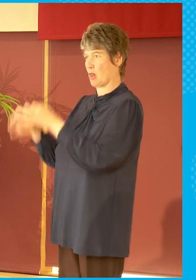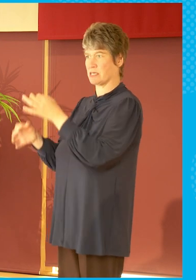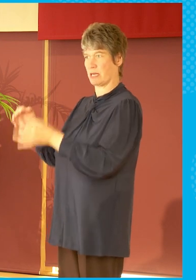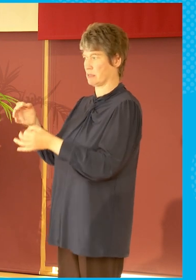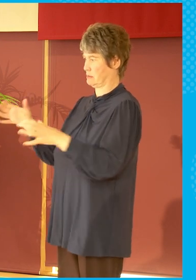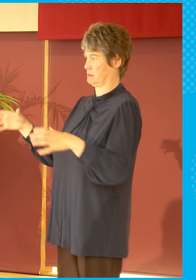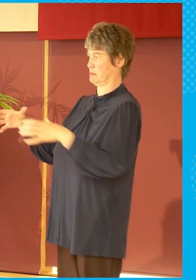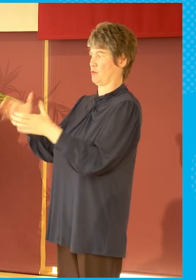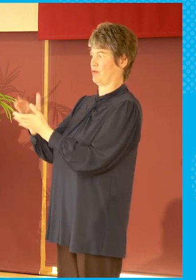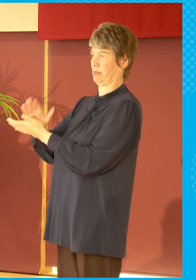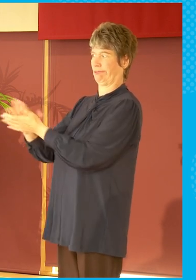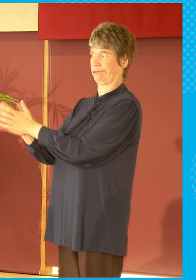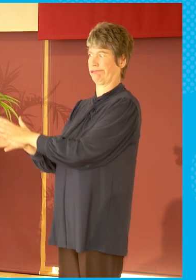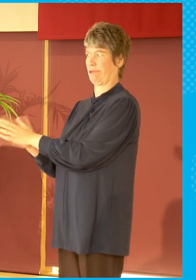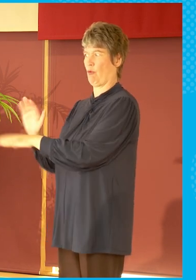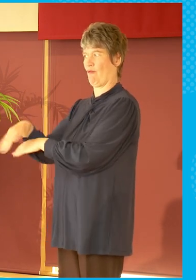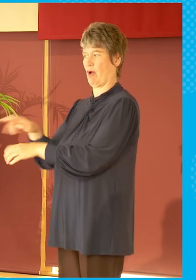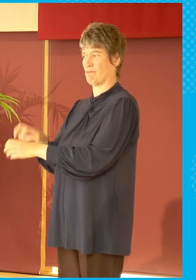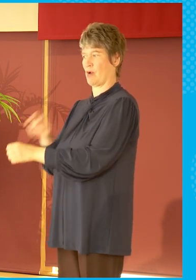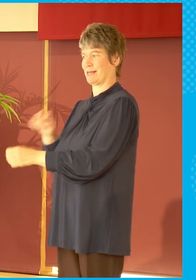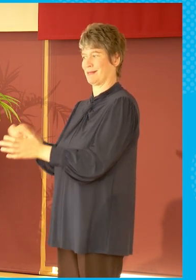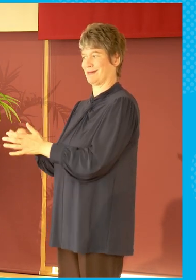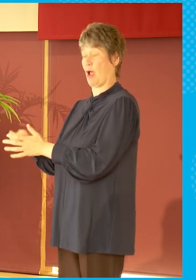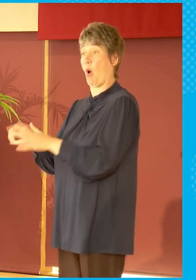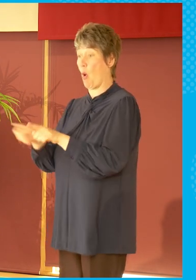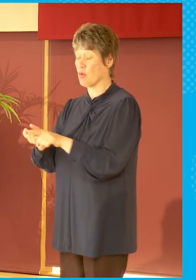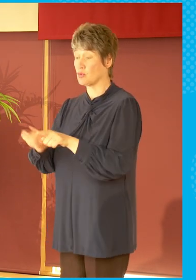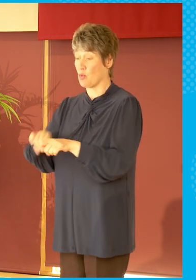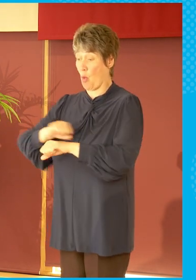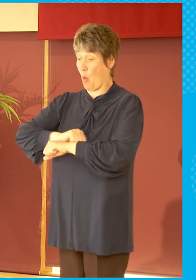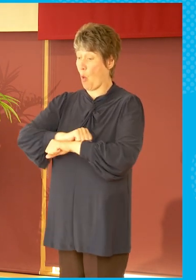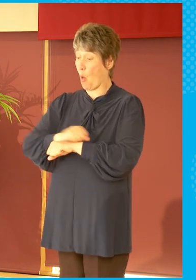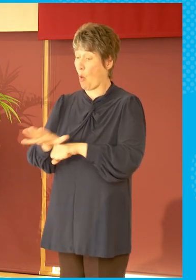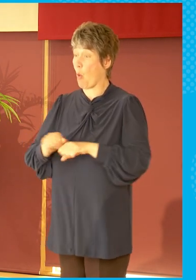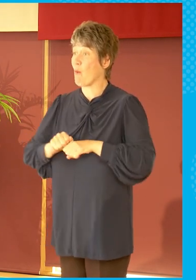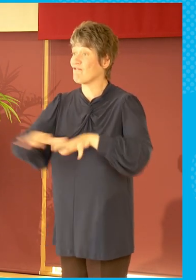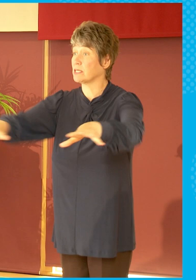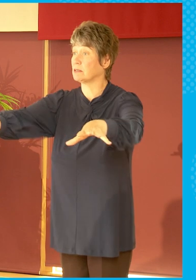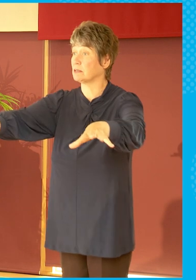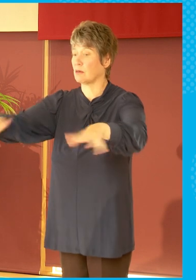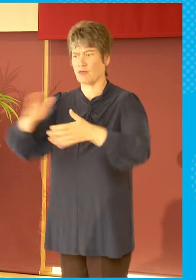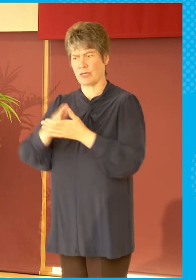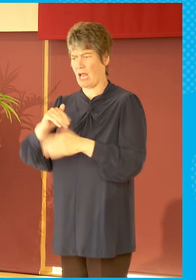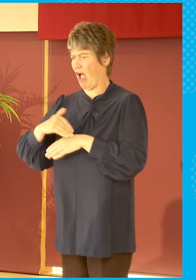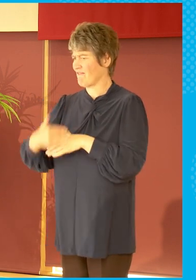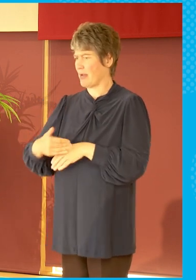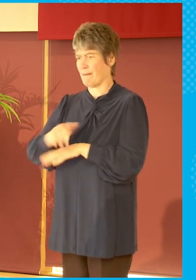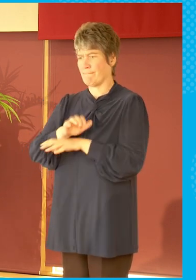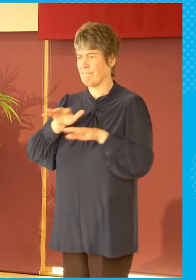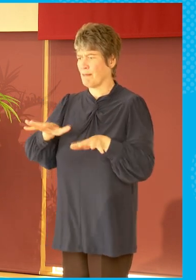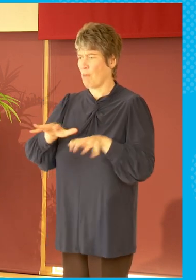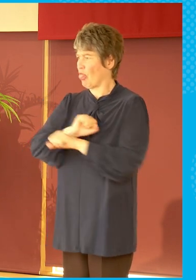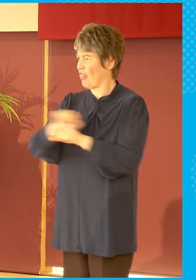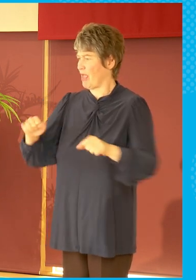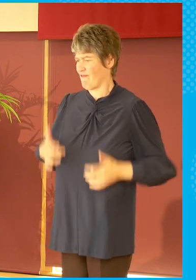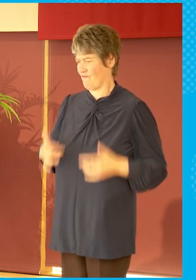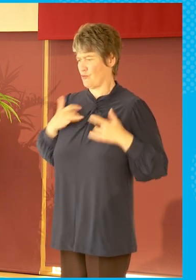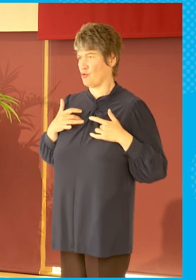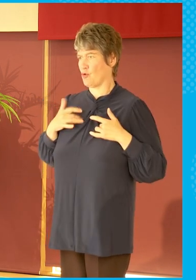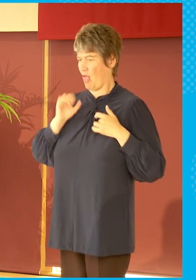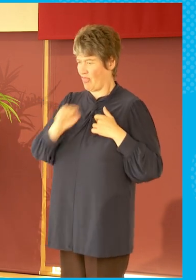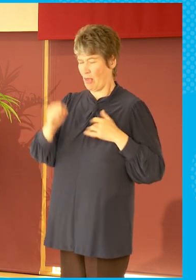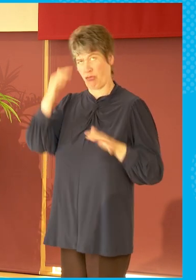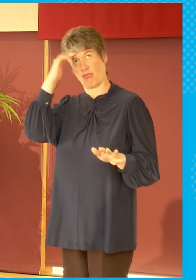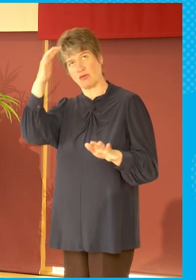been the impact of COVID, which has actually changed the way in which people behave and think, you know. So we've and then there's the kind of economic